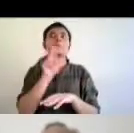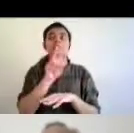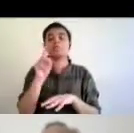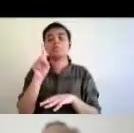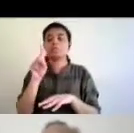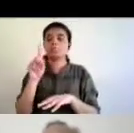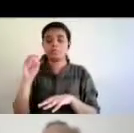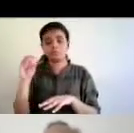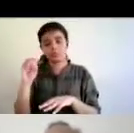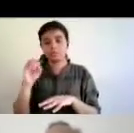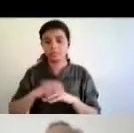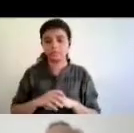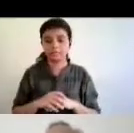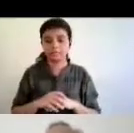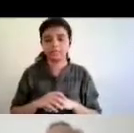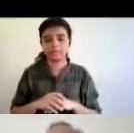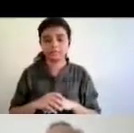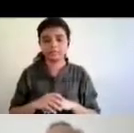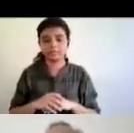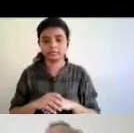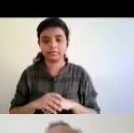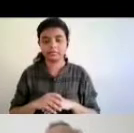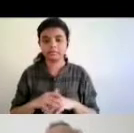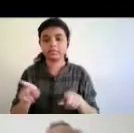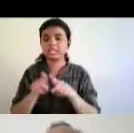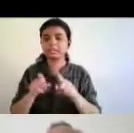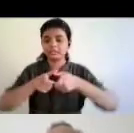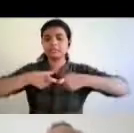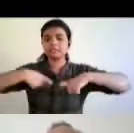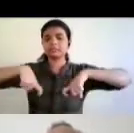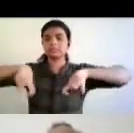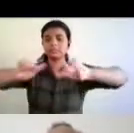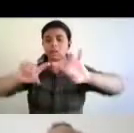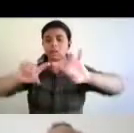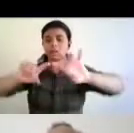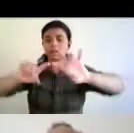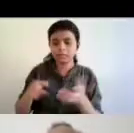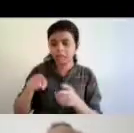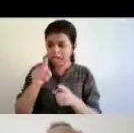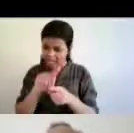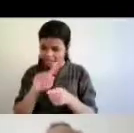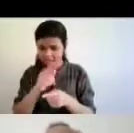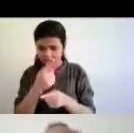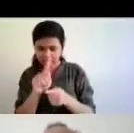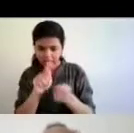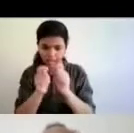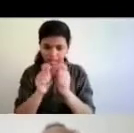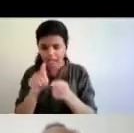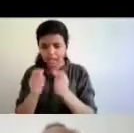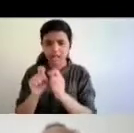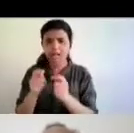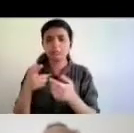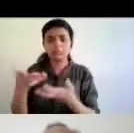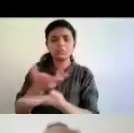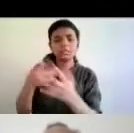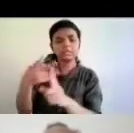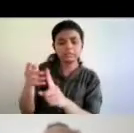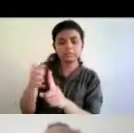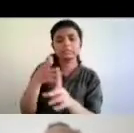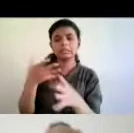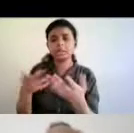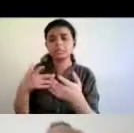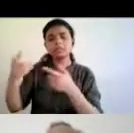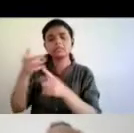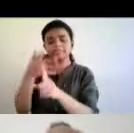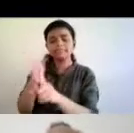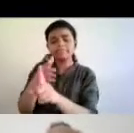so we we would sort of sit around table and negotiate uh about and try to convince each other to what